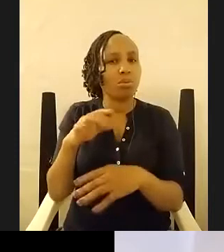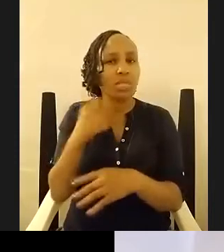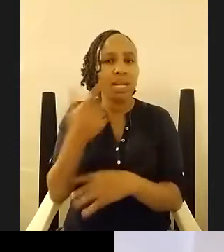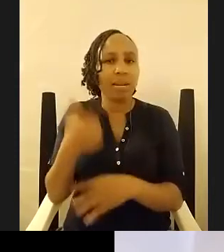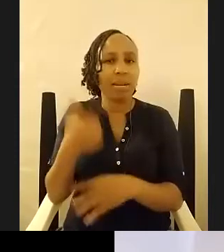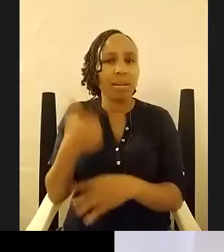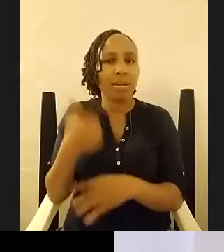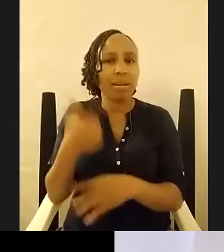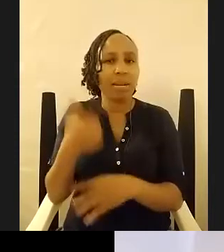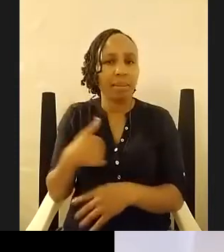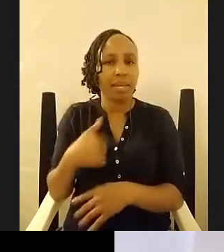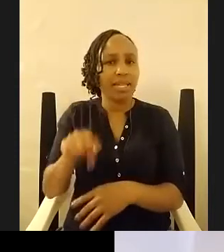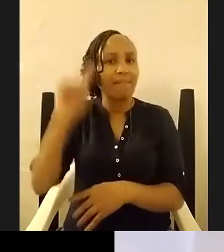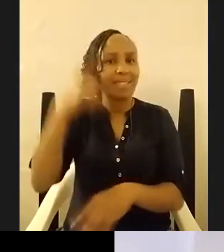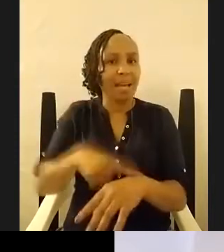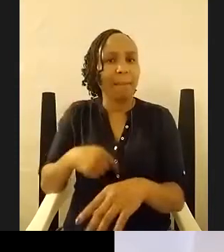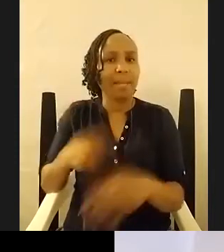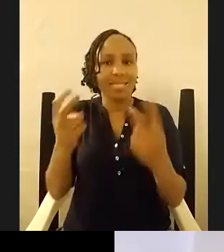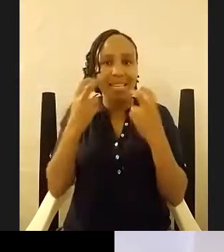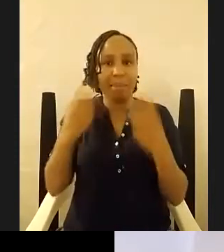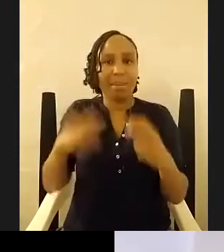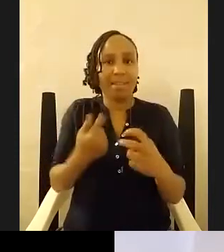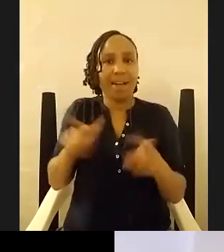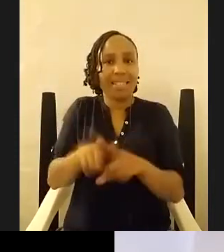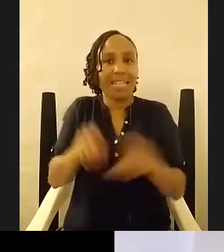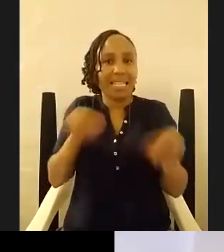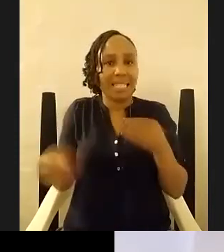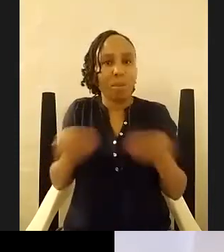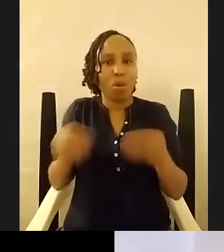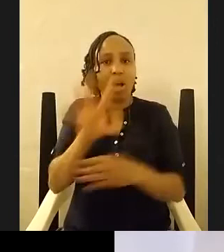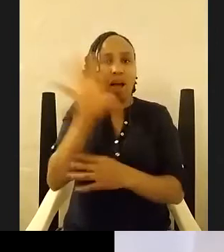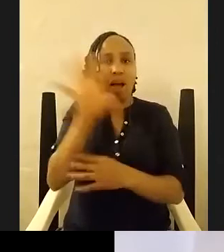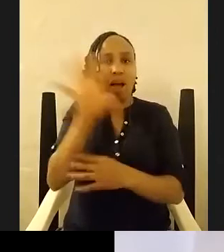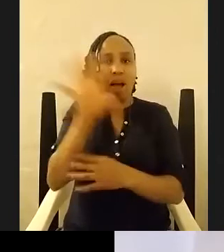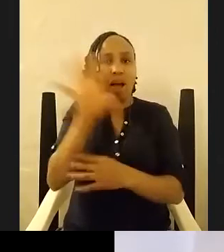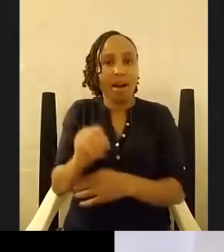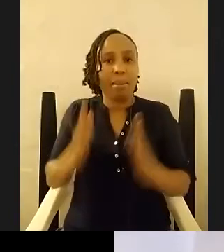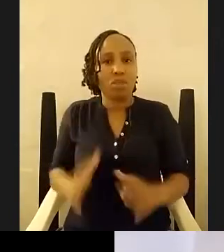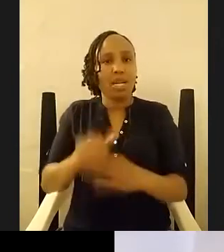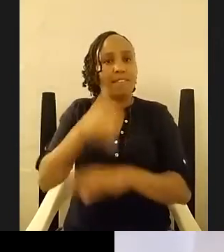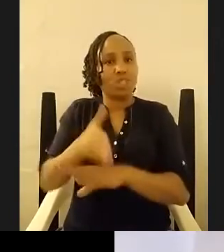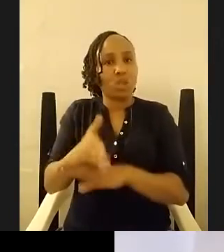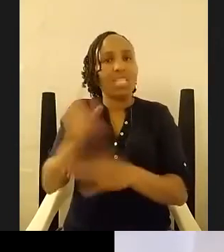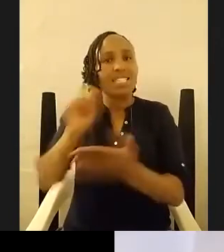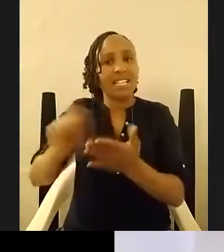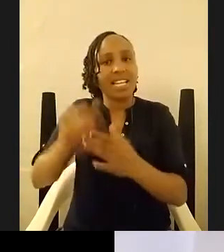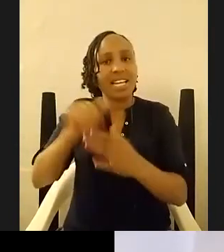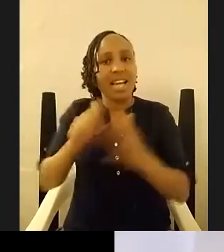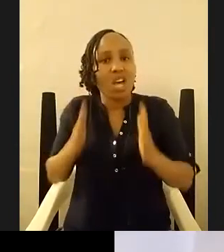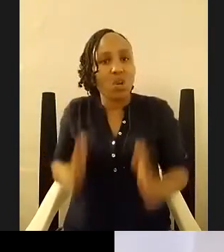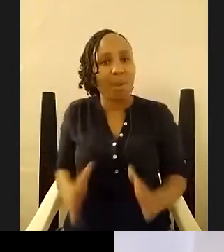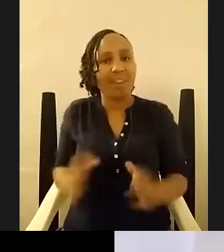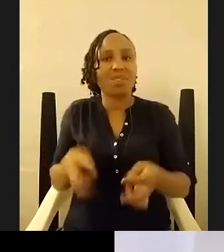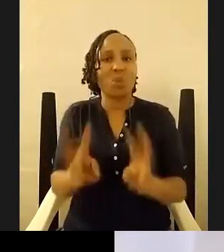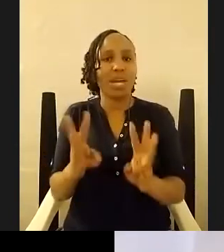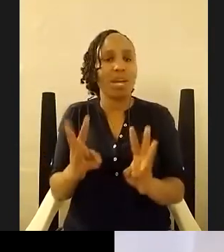african person in fiction and it's written in a humanized way i'm i'm i didn't i didn't set out to